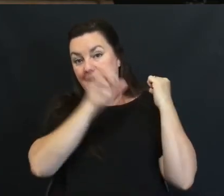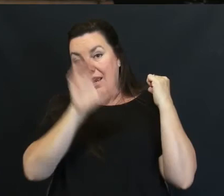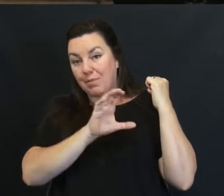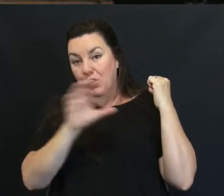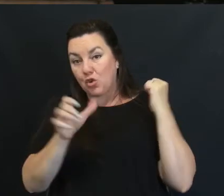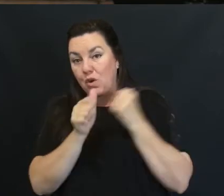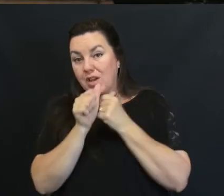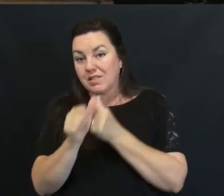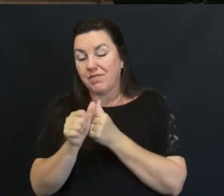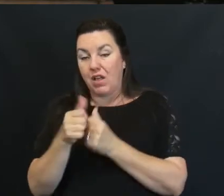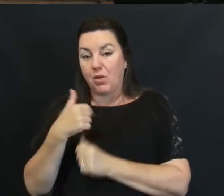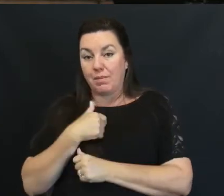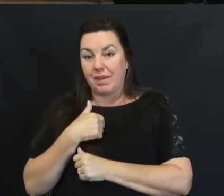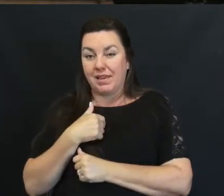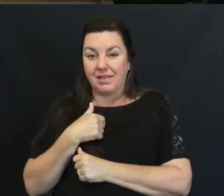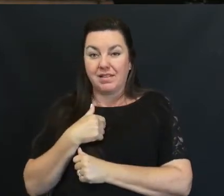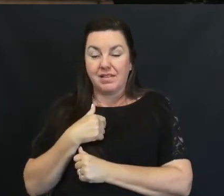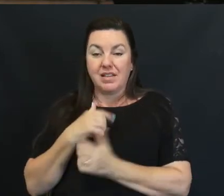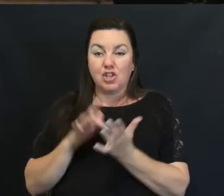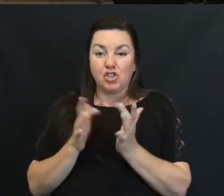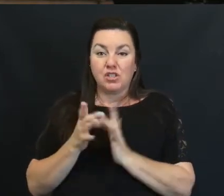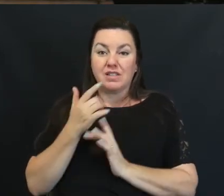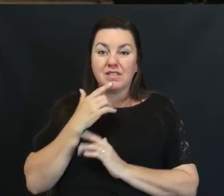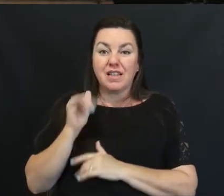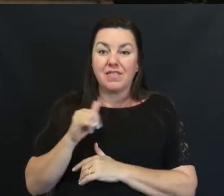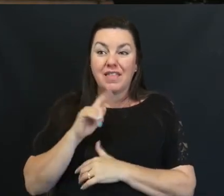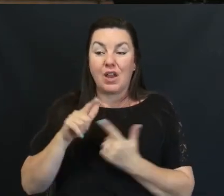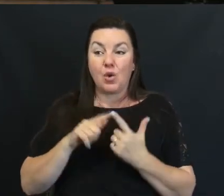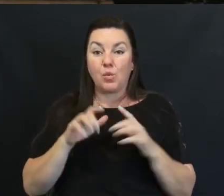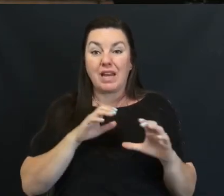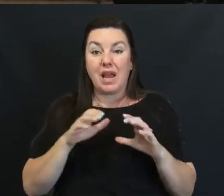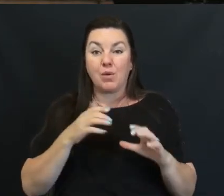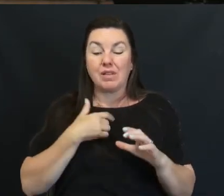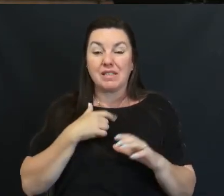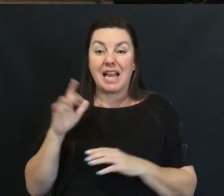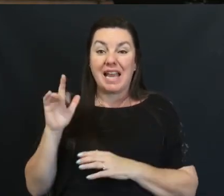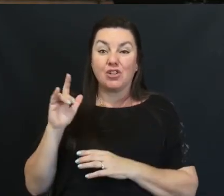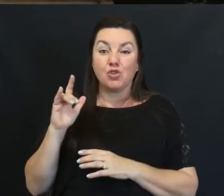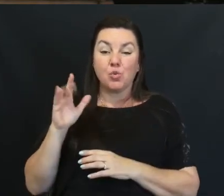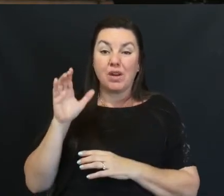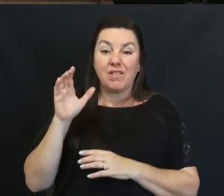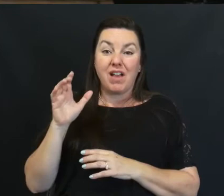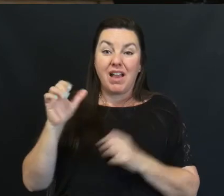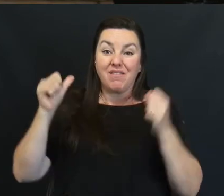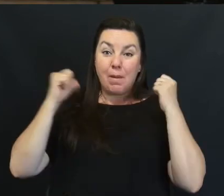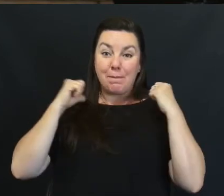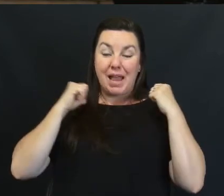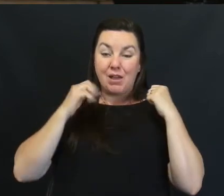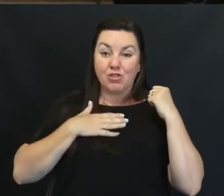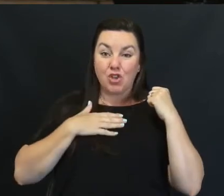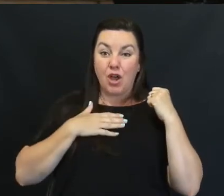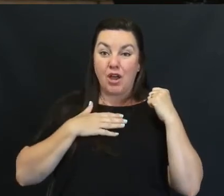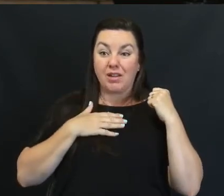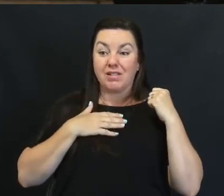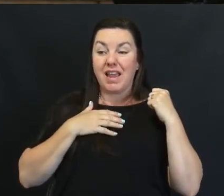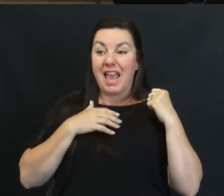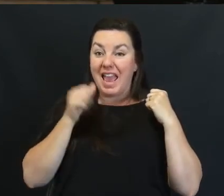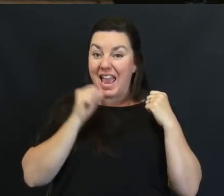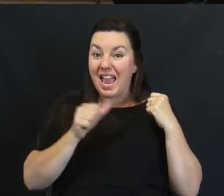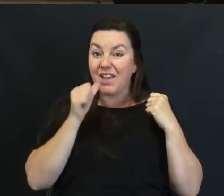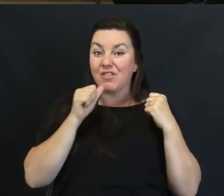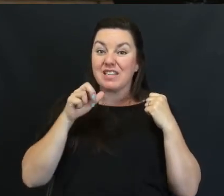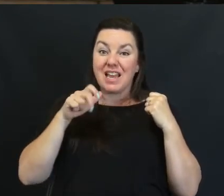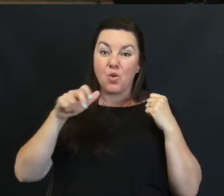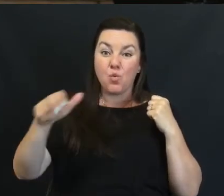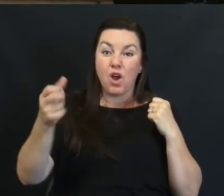Me While I Was doing My Pilgrimage I was Carrying 25 Pounds On my Back Every Day I Was Walking 12 To 15